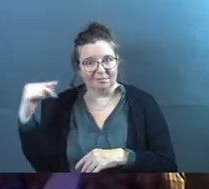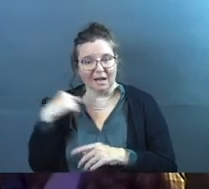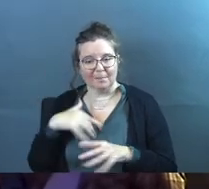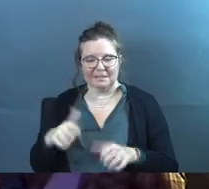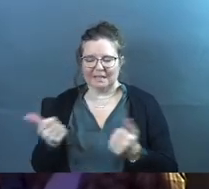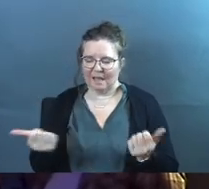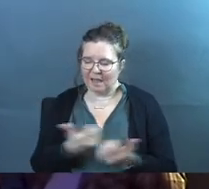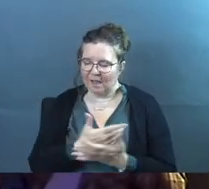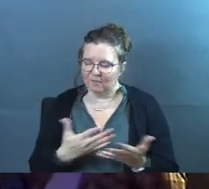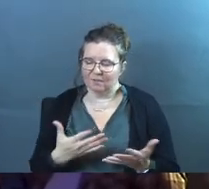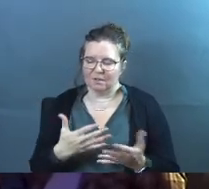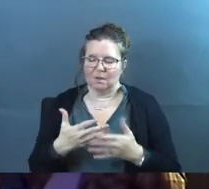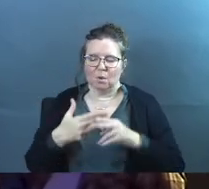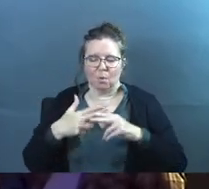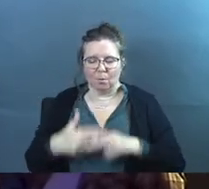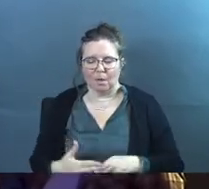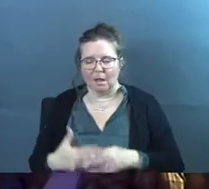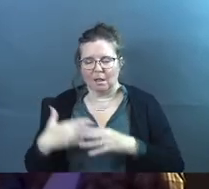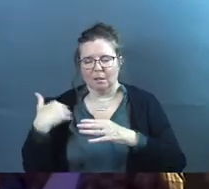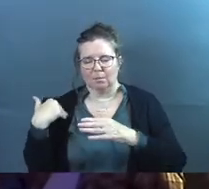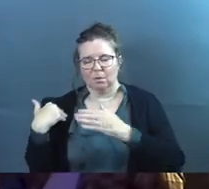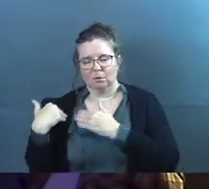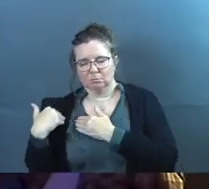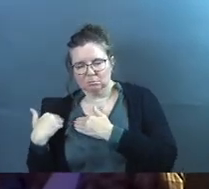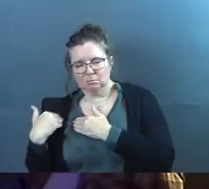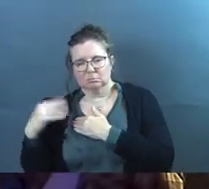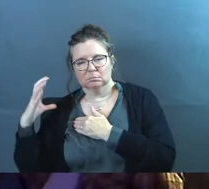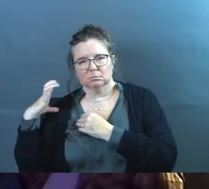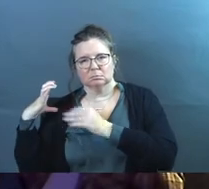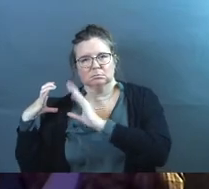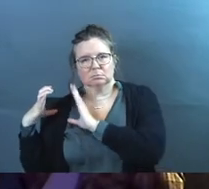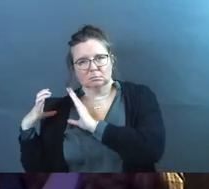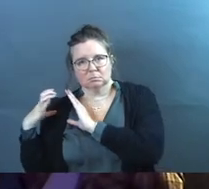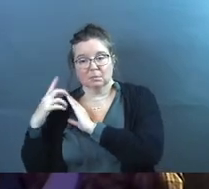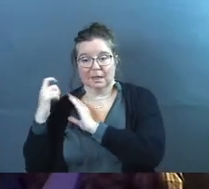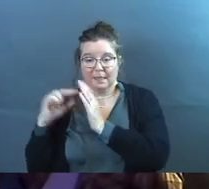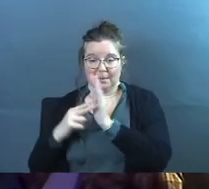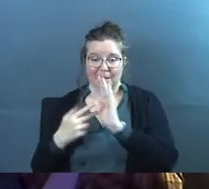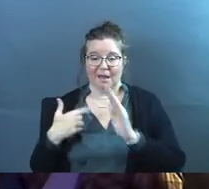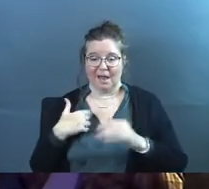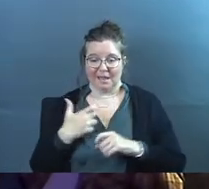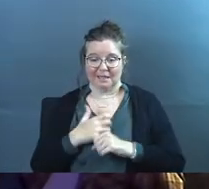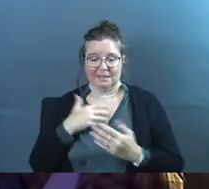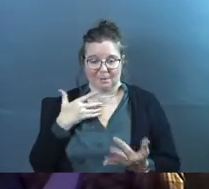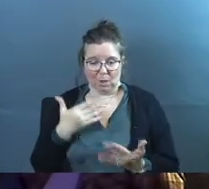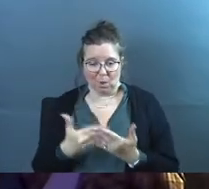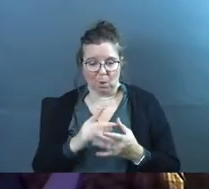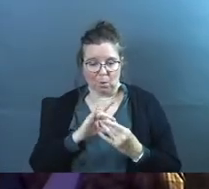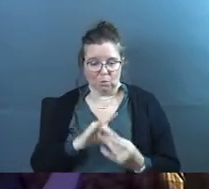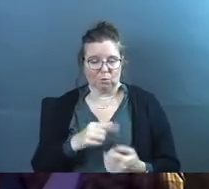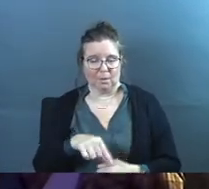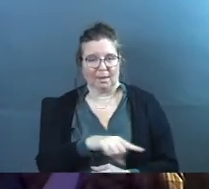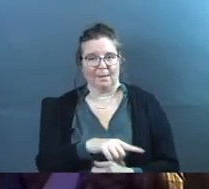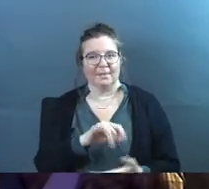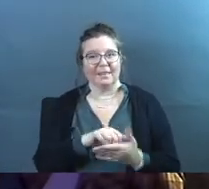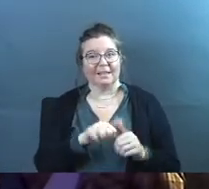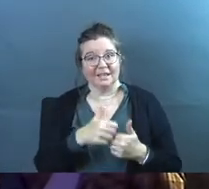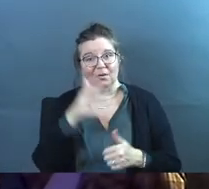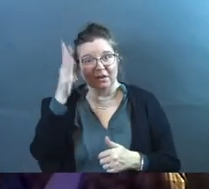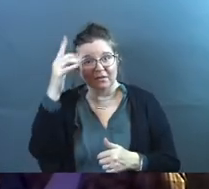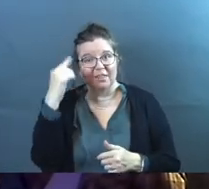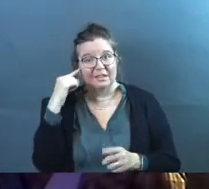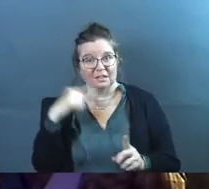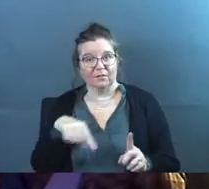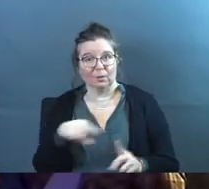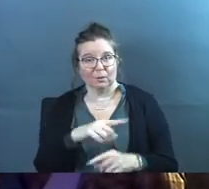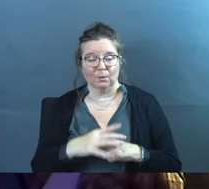I'm going to take every weight, every burden, every sin. I'm going to put on my own shoulders, because that means I get to be close to them. That's how your Father